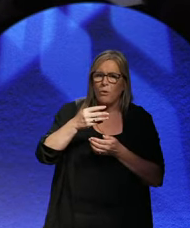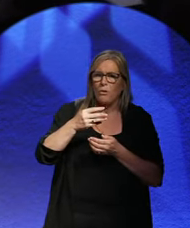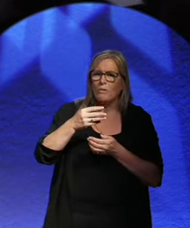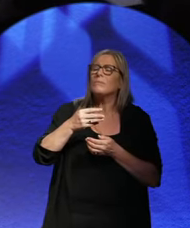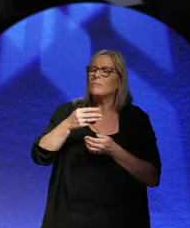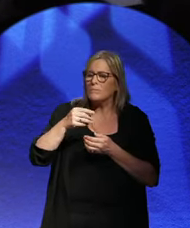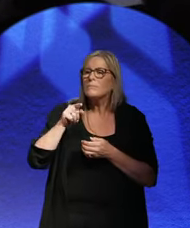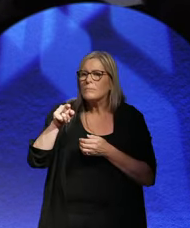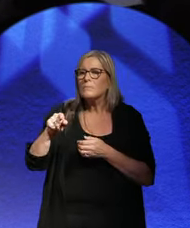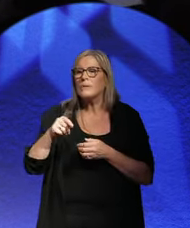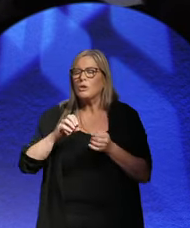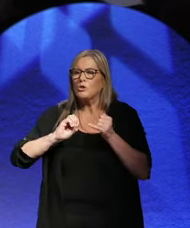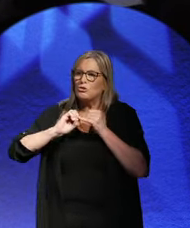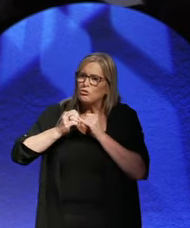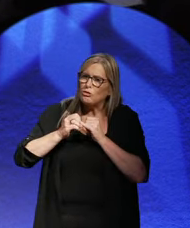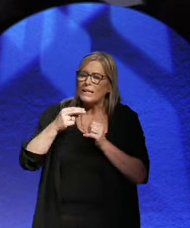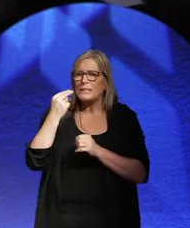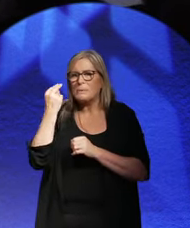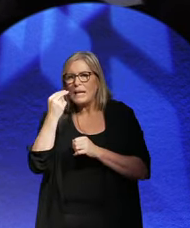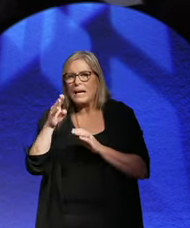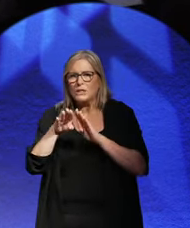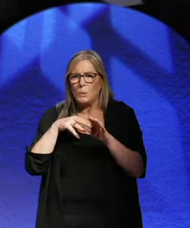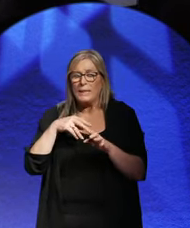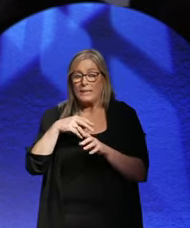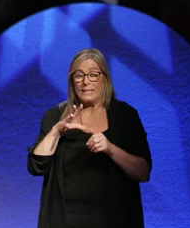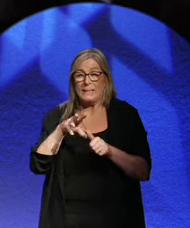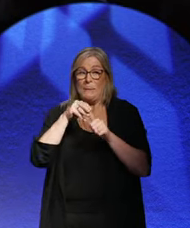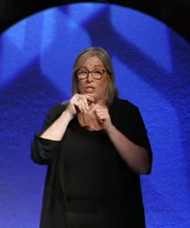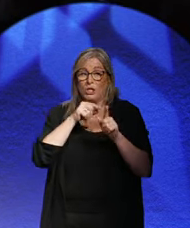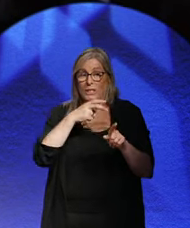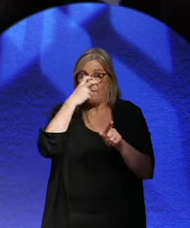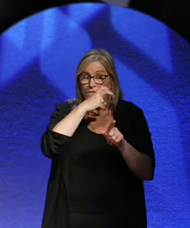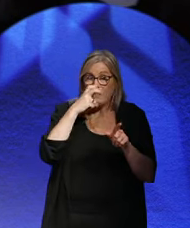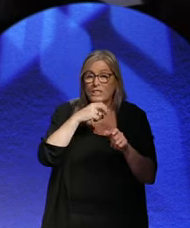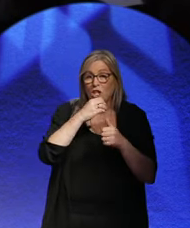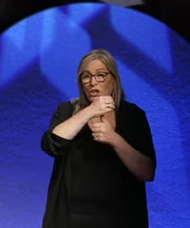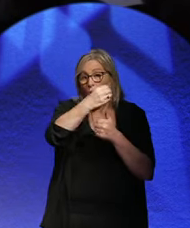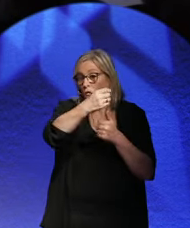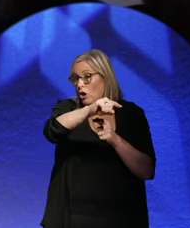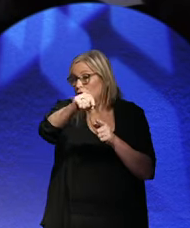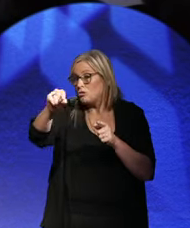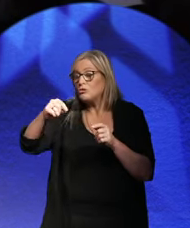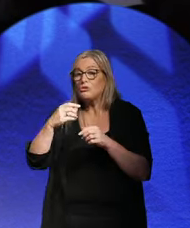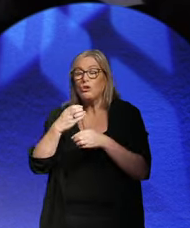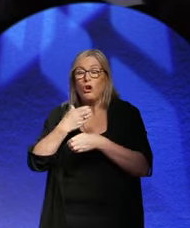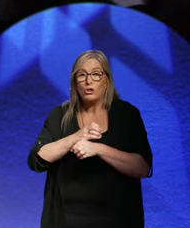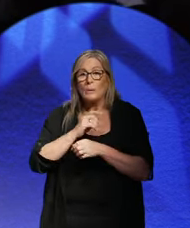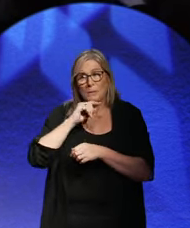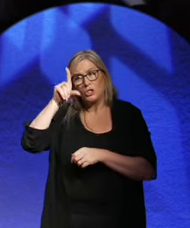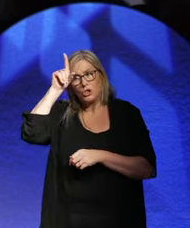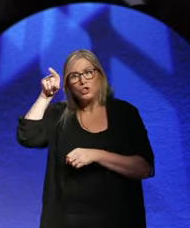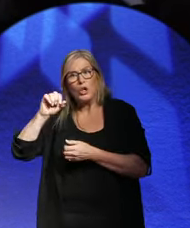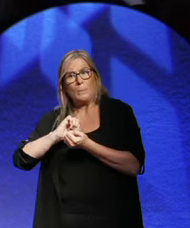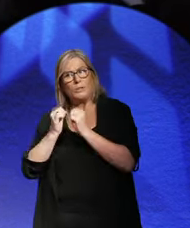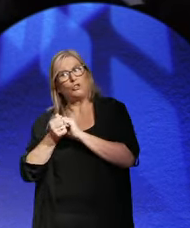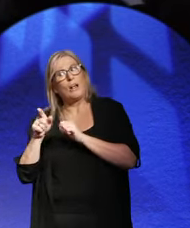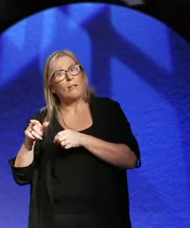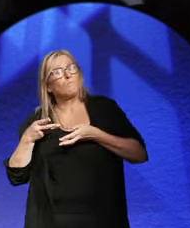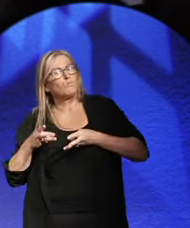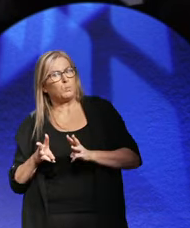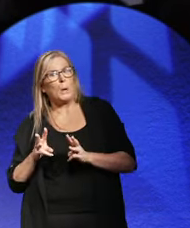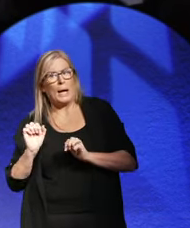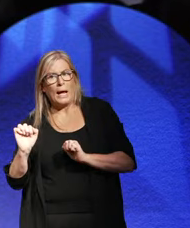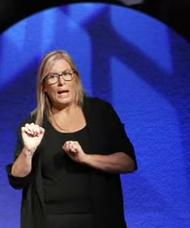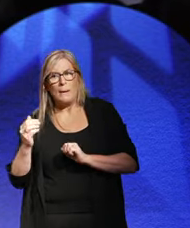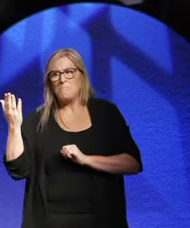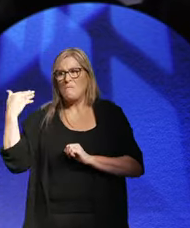be nice to the allies and especially the French. It did work because Germany did change its spots. So from being kind of the